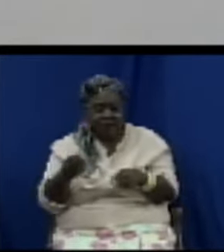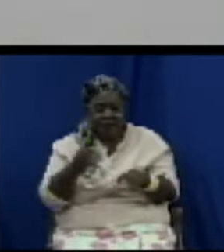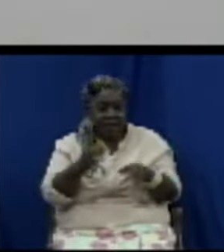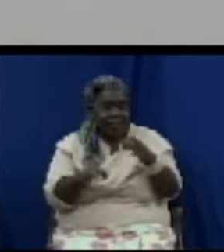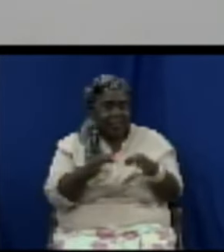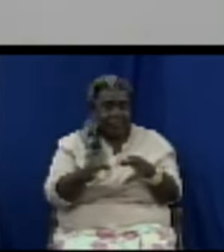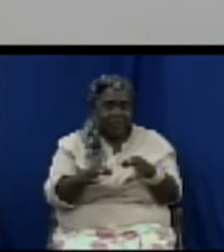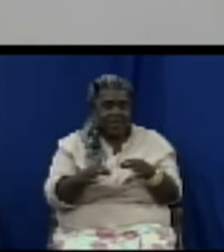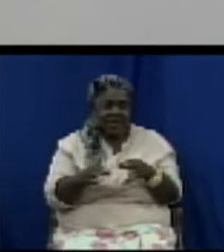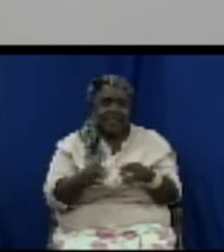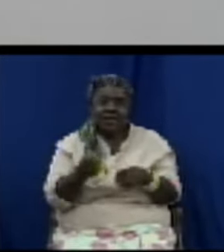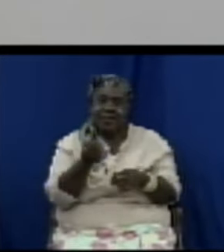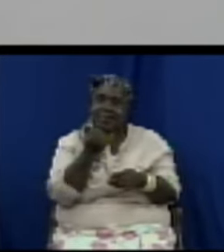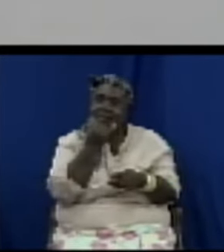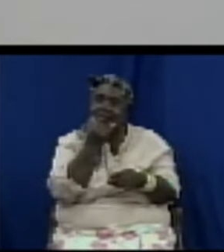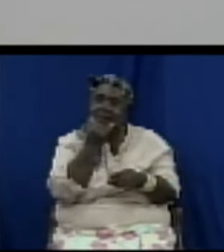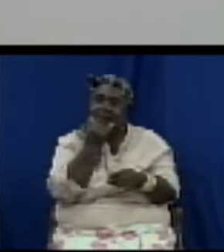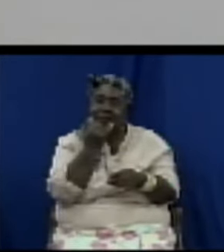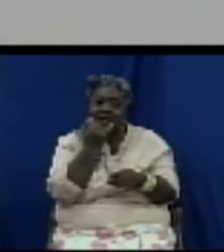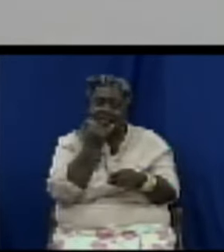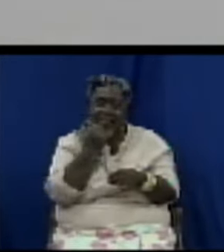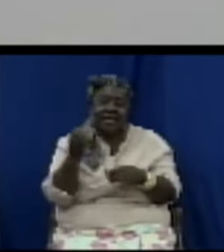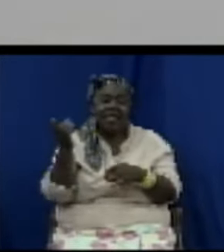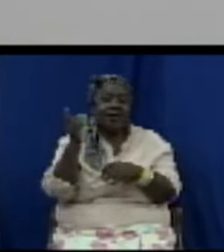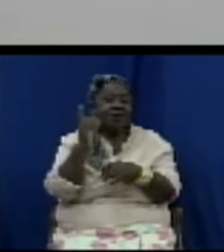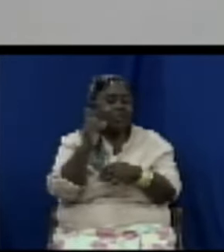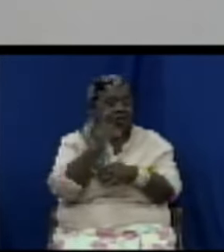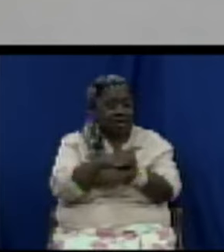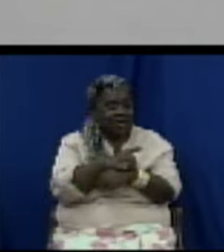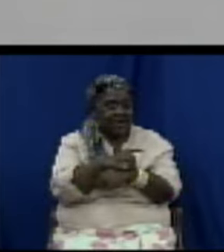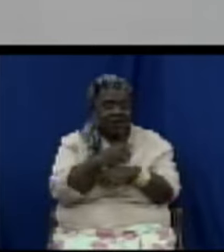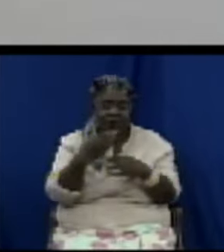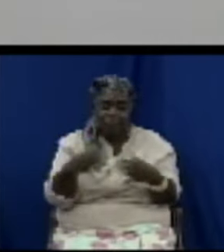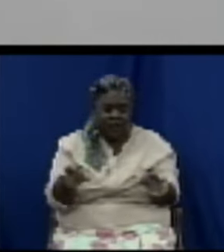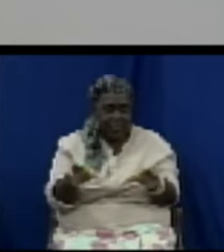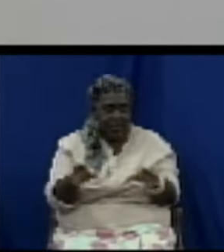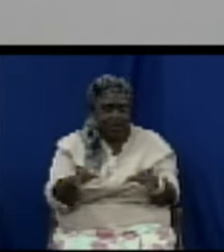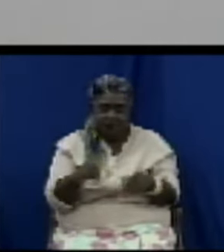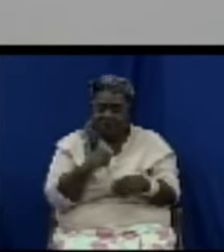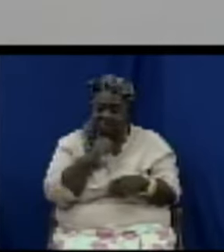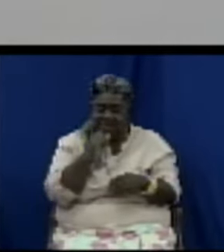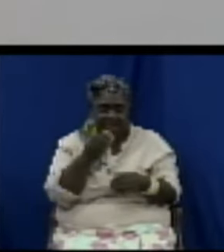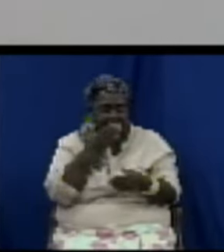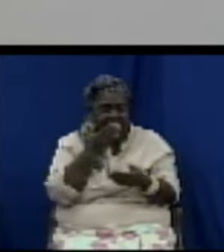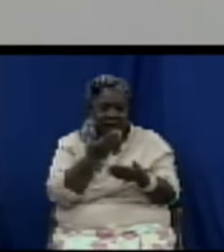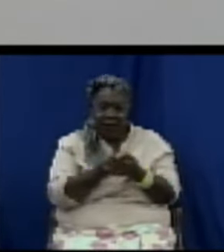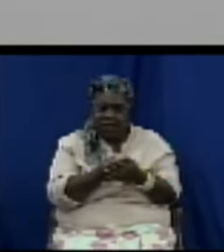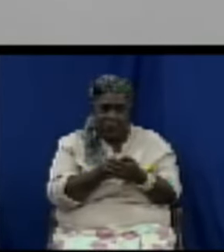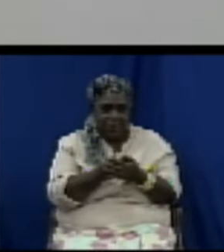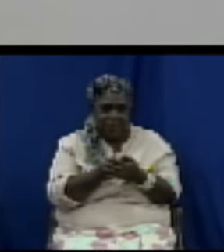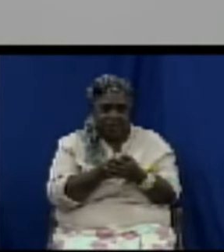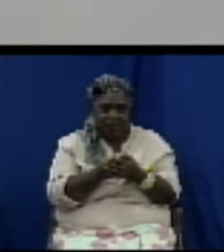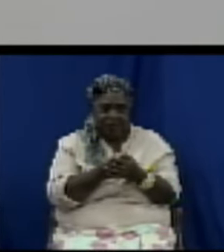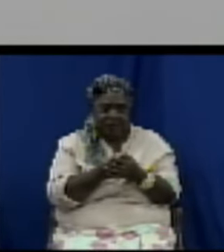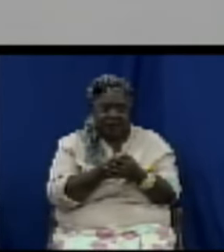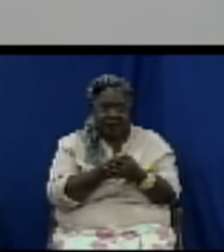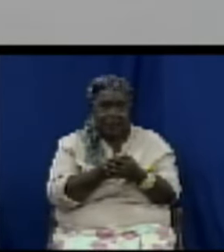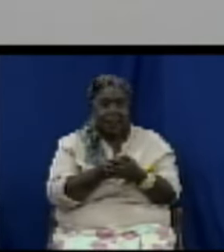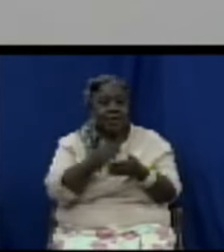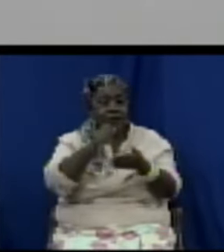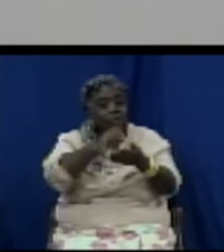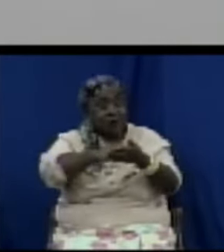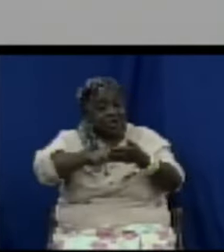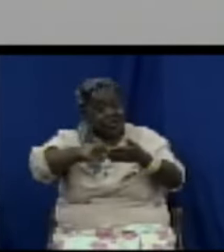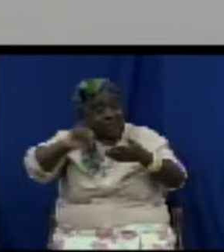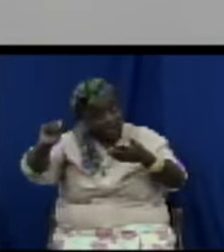whether it's local the planting chips you do not want to go to the hassle of going in the supermarket only to